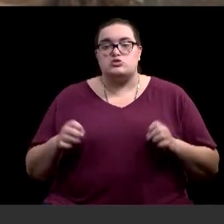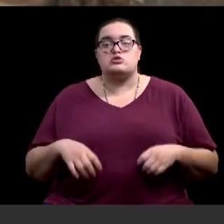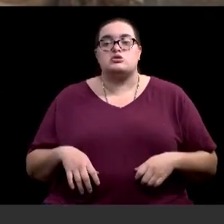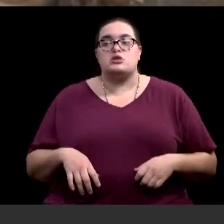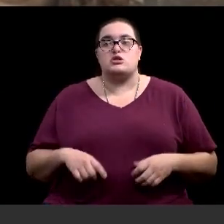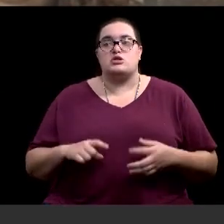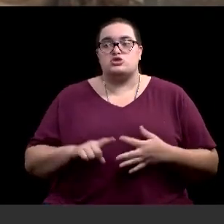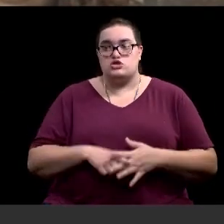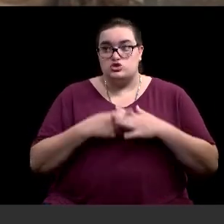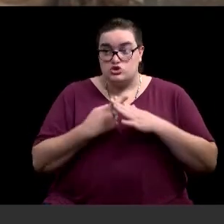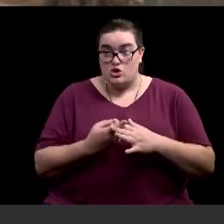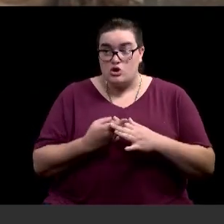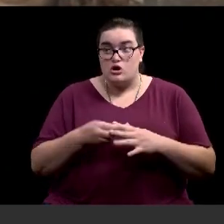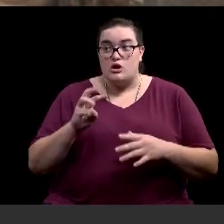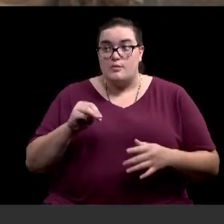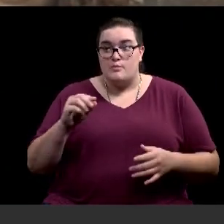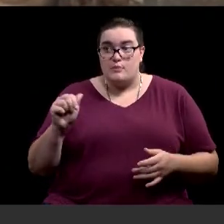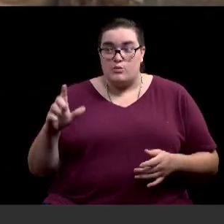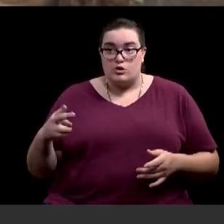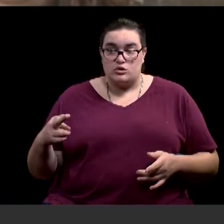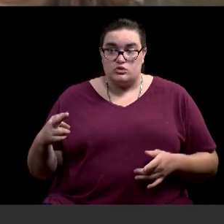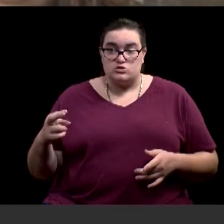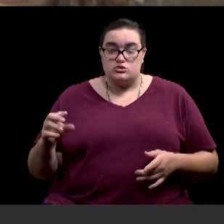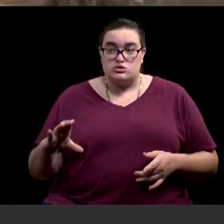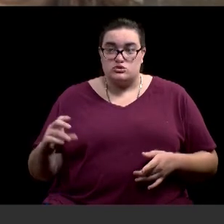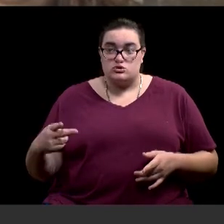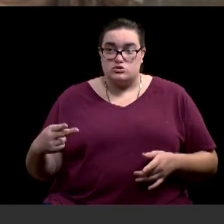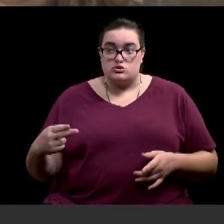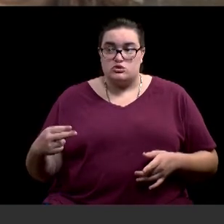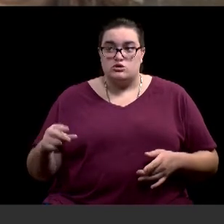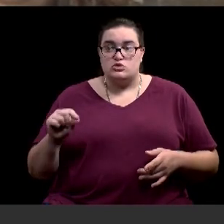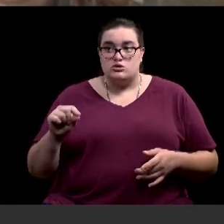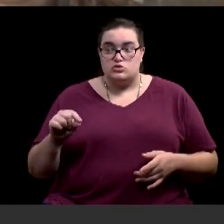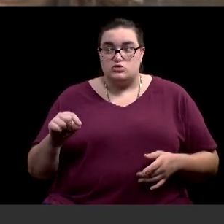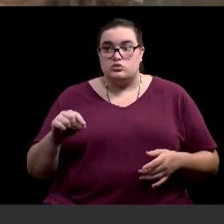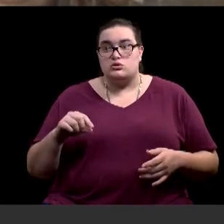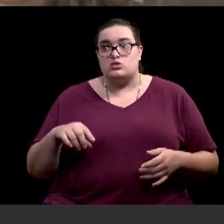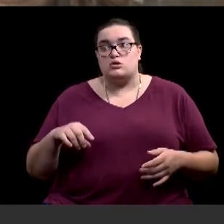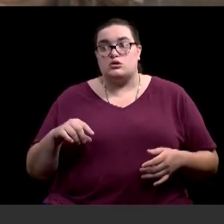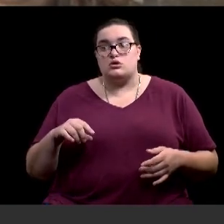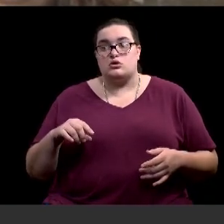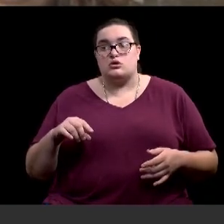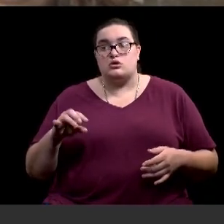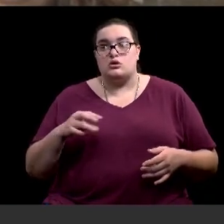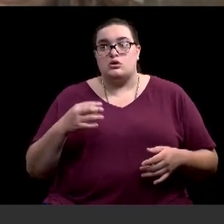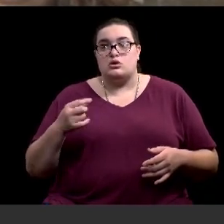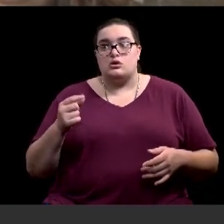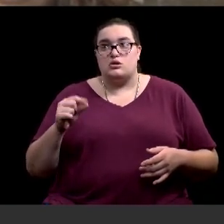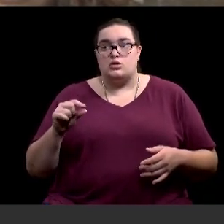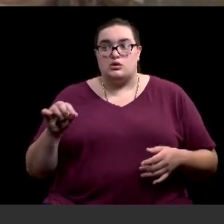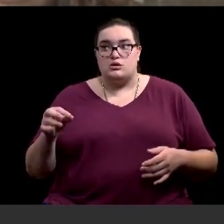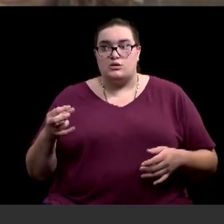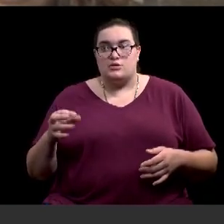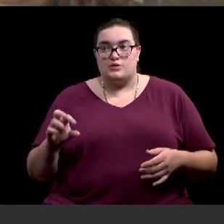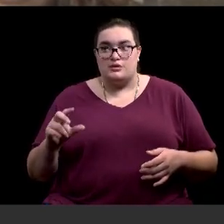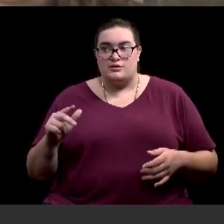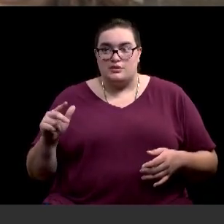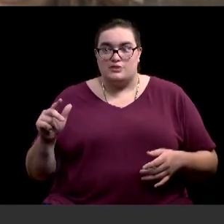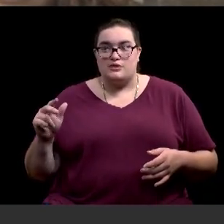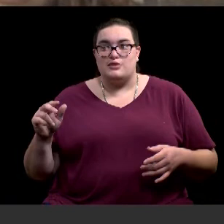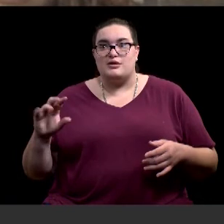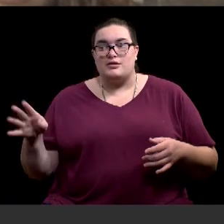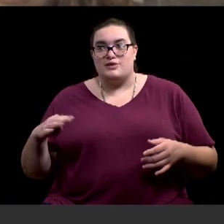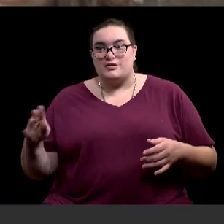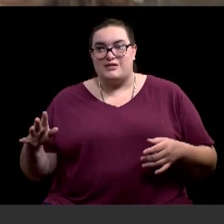Kyle Deaver, and as ordered by the City Council of the City of Waco, Texas, on March 24, 2020, as extended and or modified on March